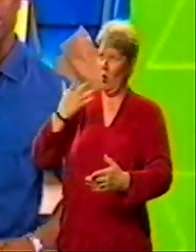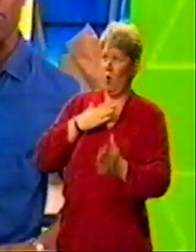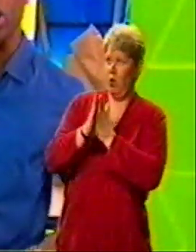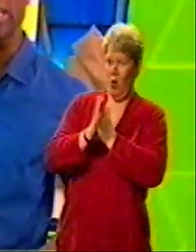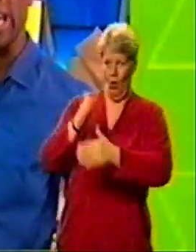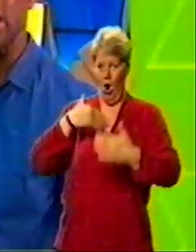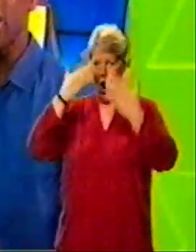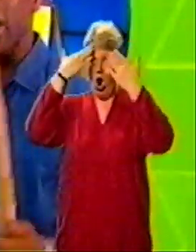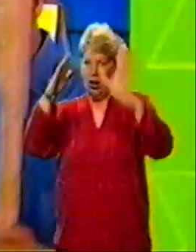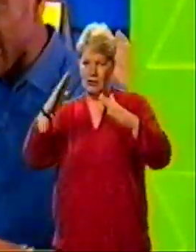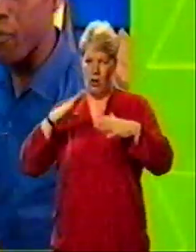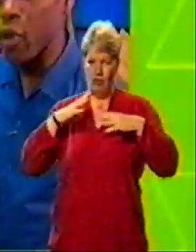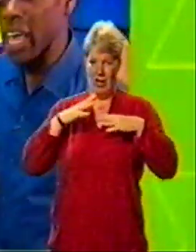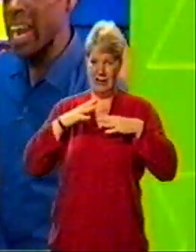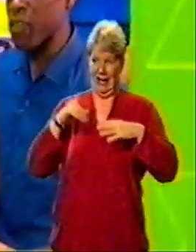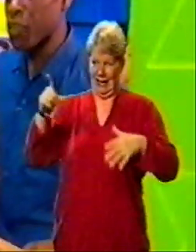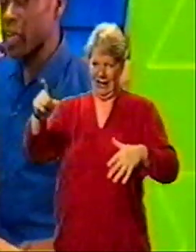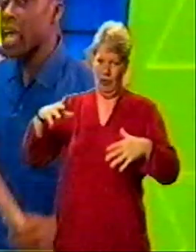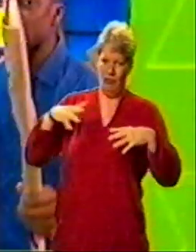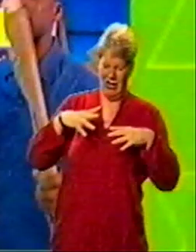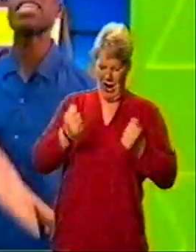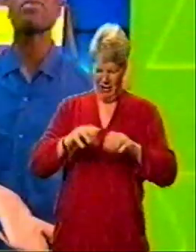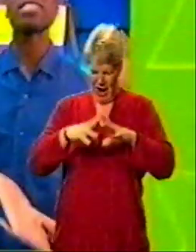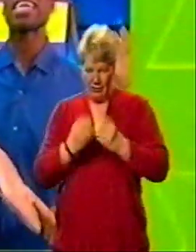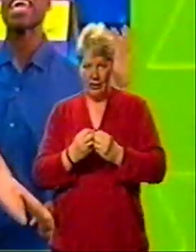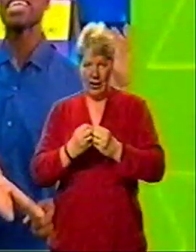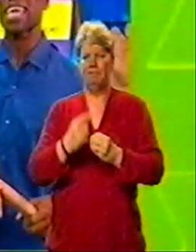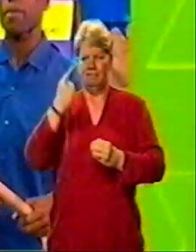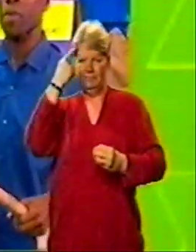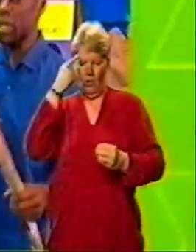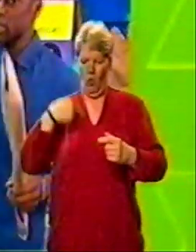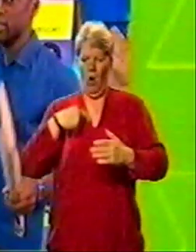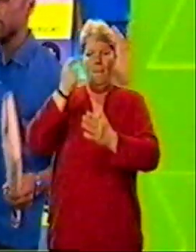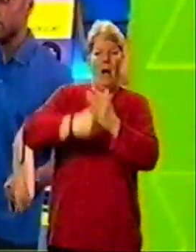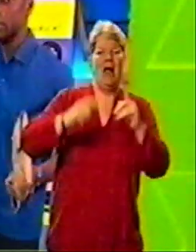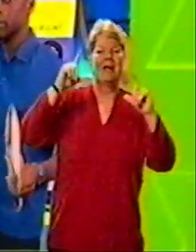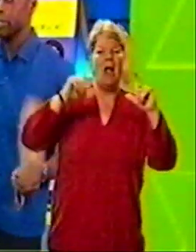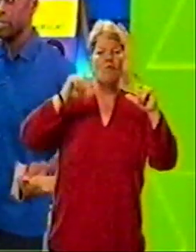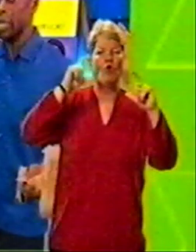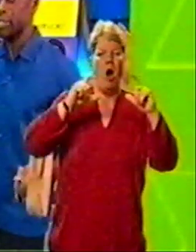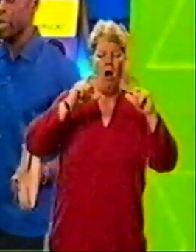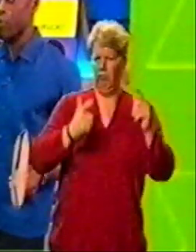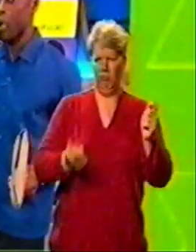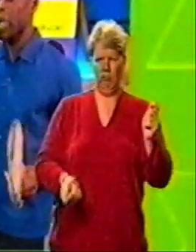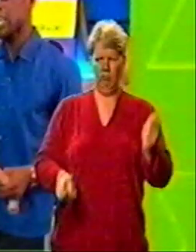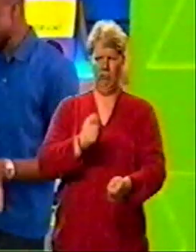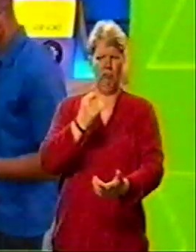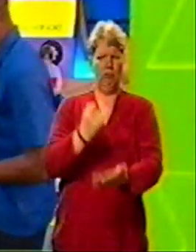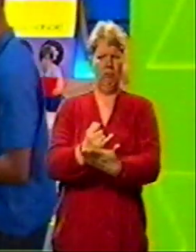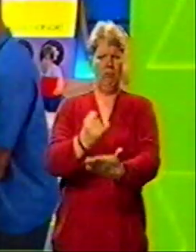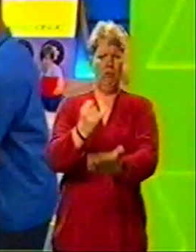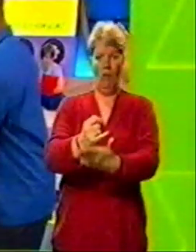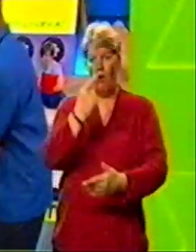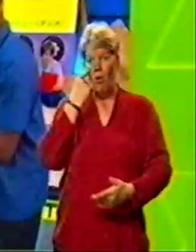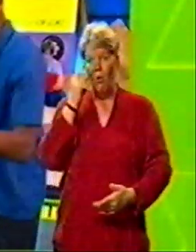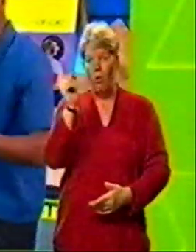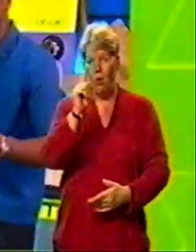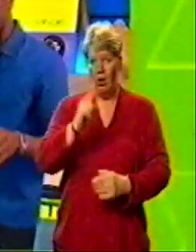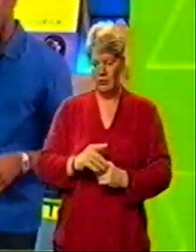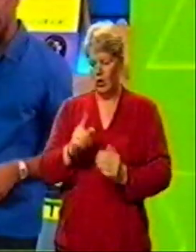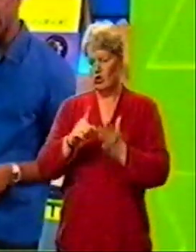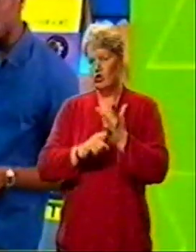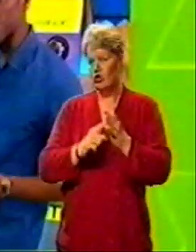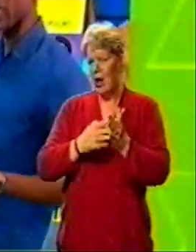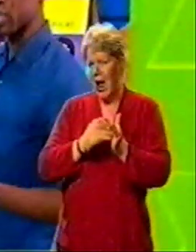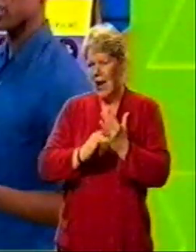forward to his summer holiday. He thought he had everything until he went to get his camera. Then things started to go wrong. You see, things didn't